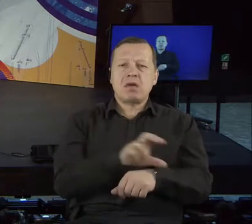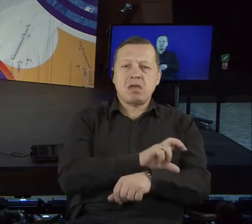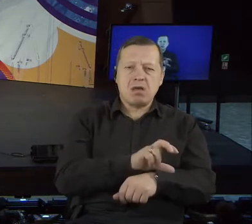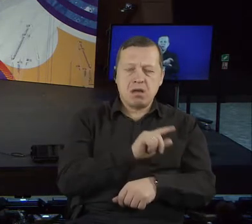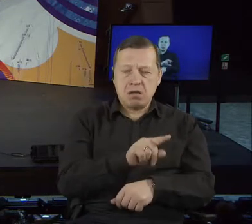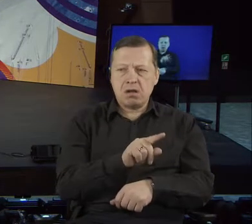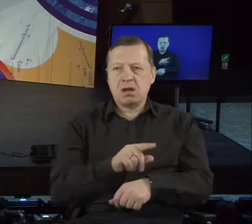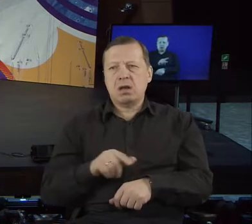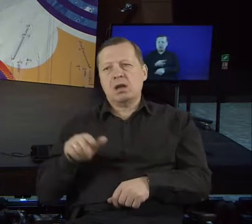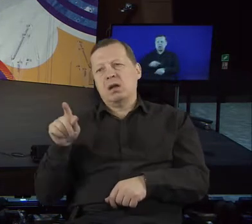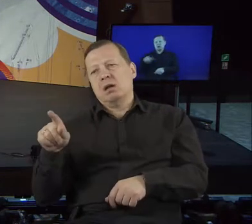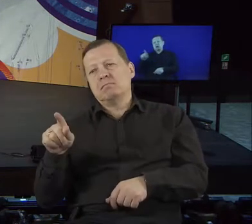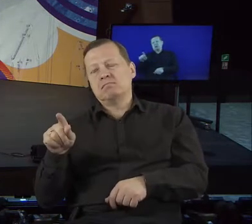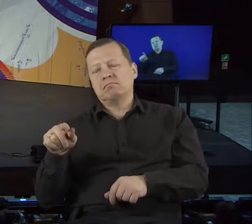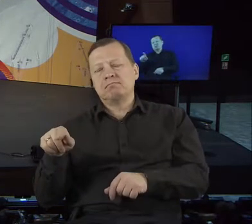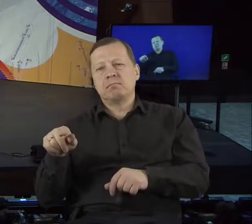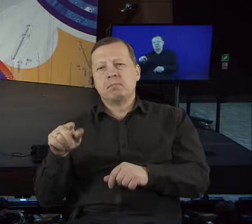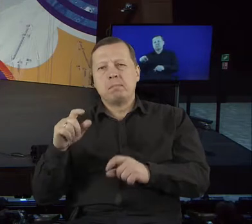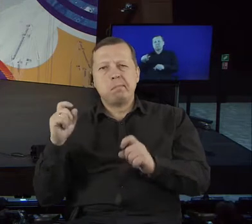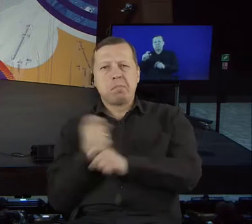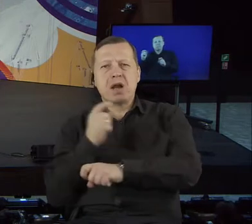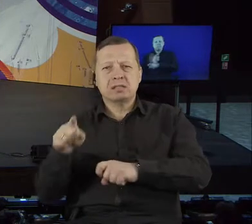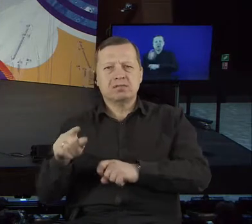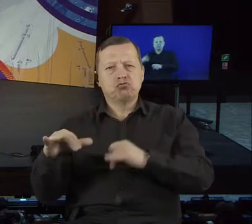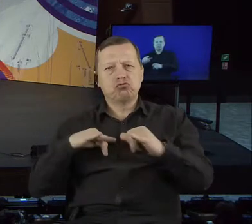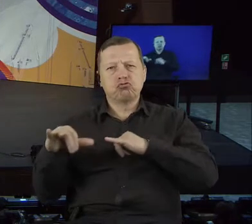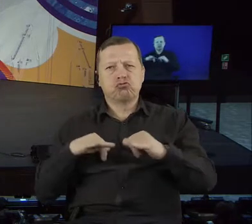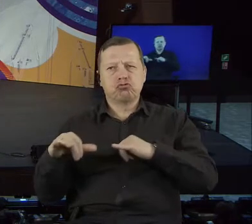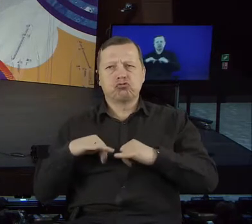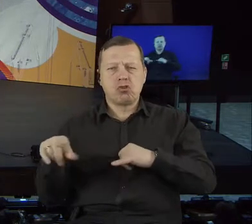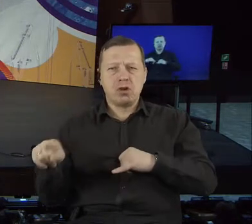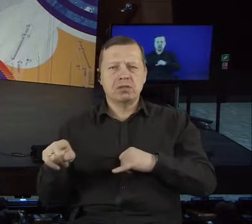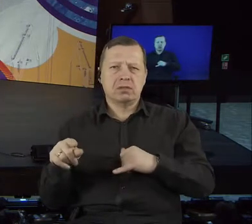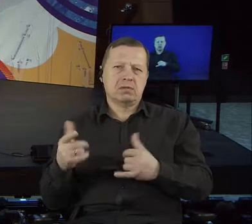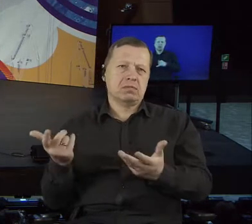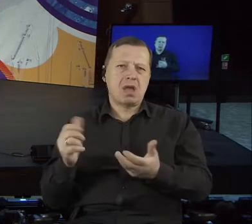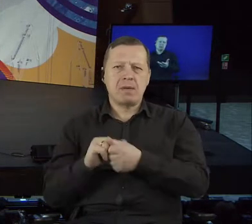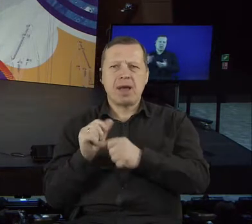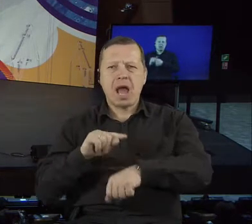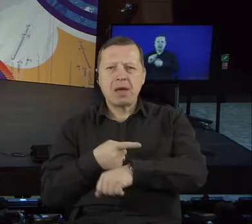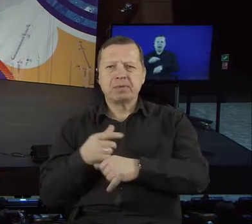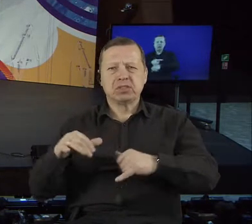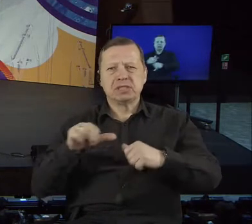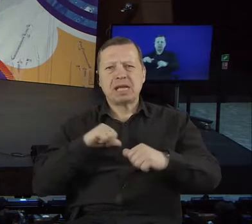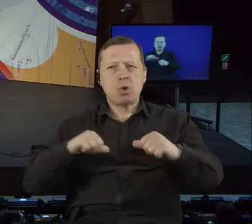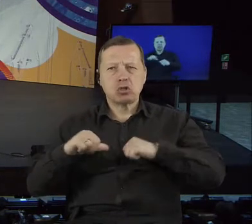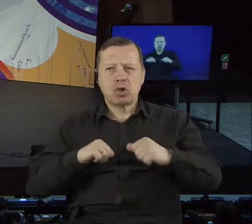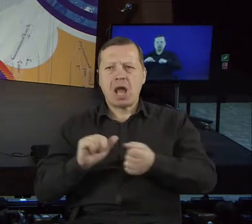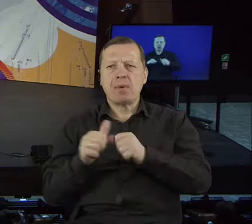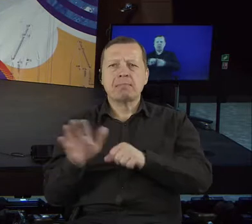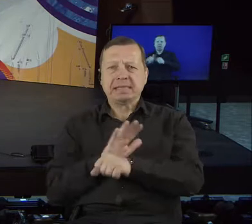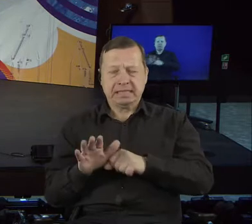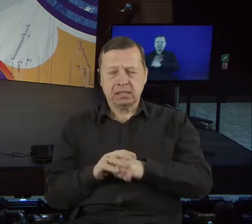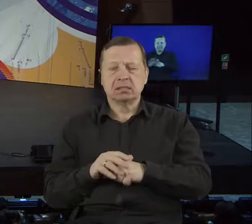government slash local governments. And the business. What is happening and is the most important and shaping